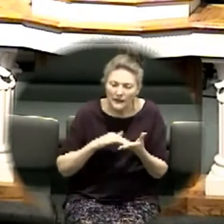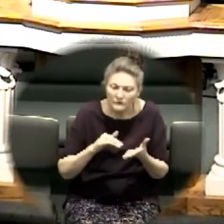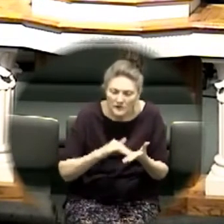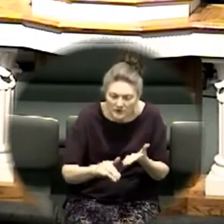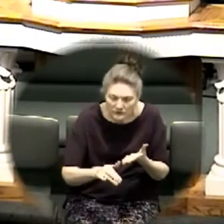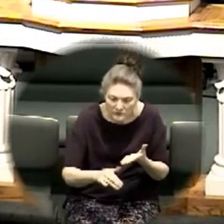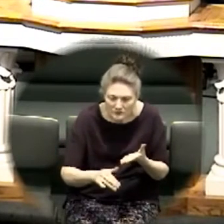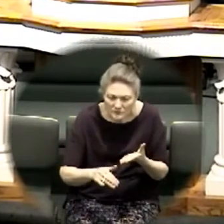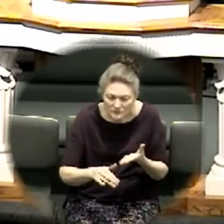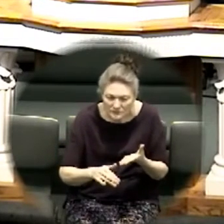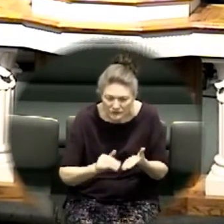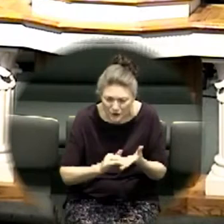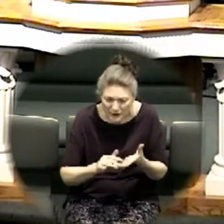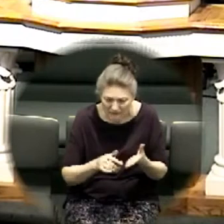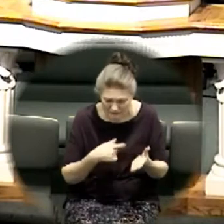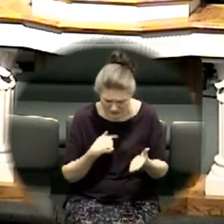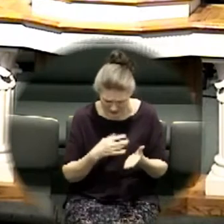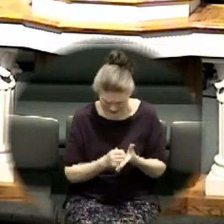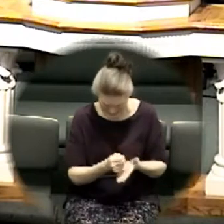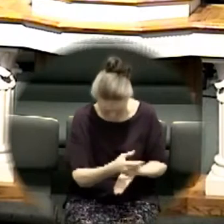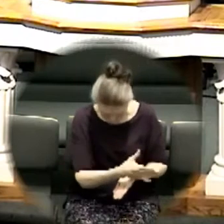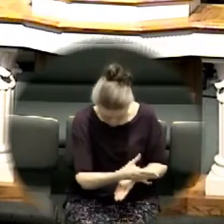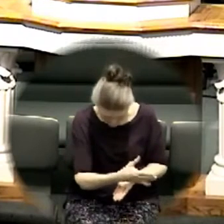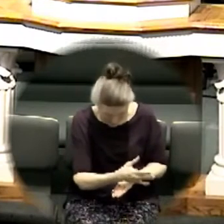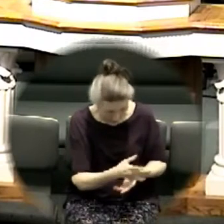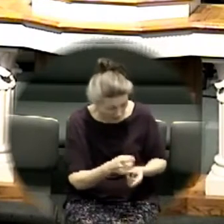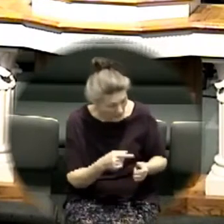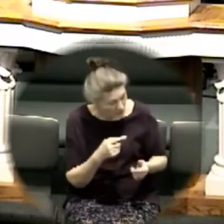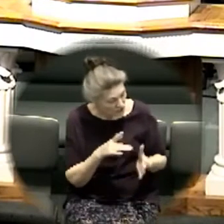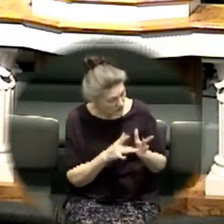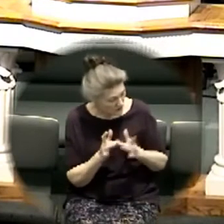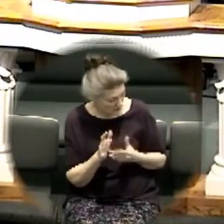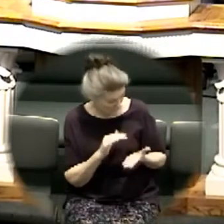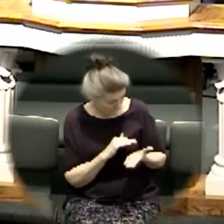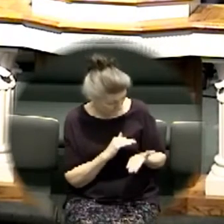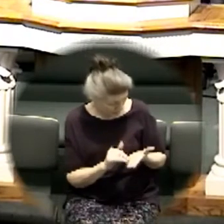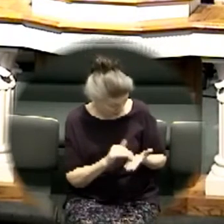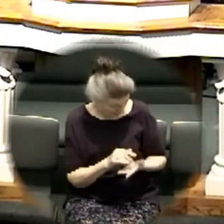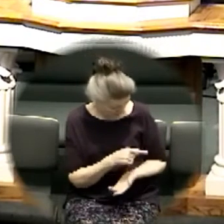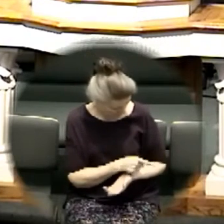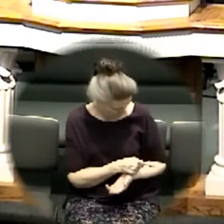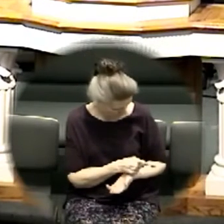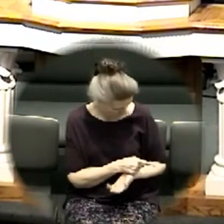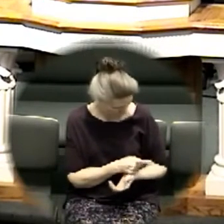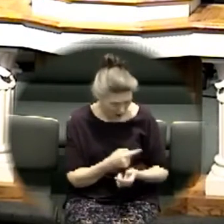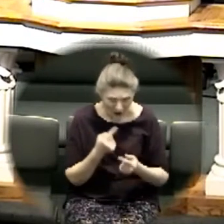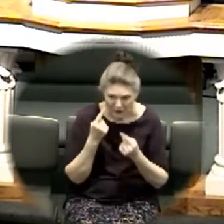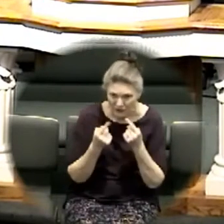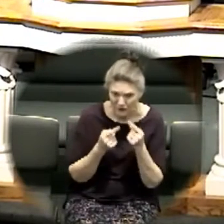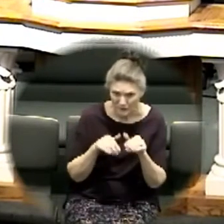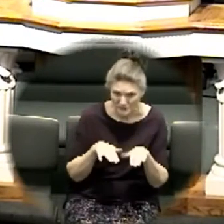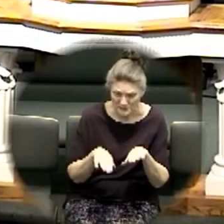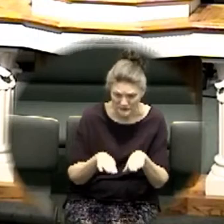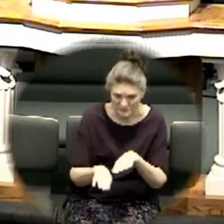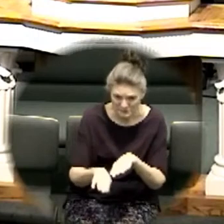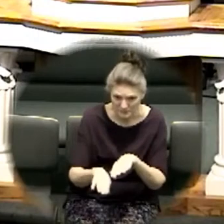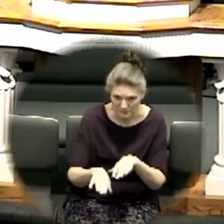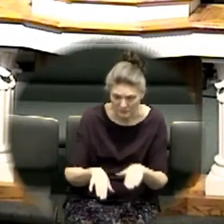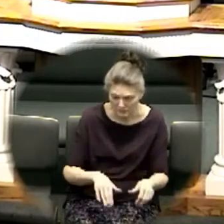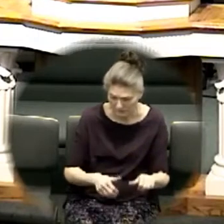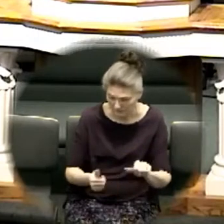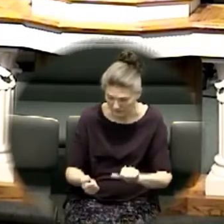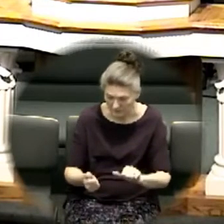in heaven that you committed that are you thinking about taking a step of baptism